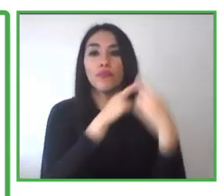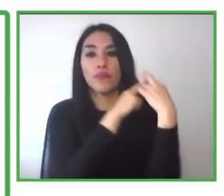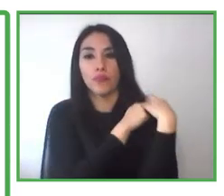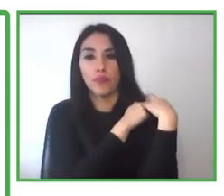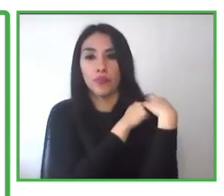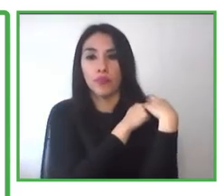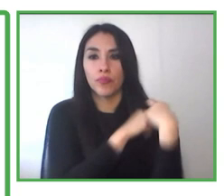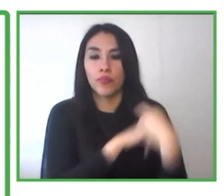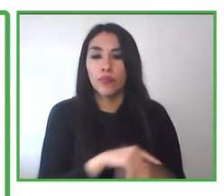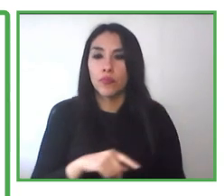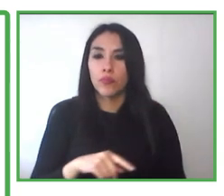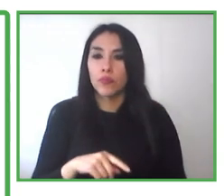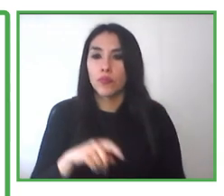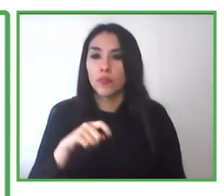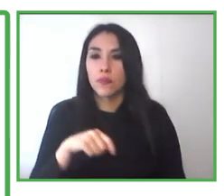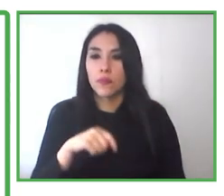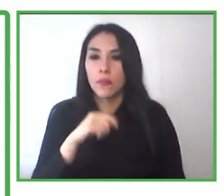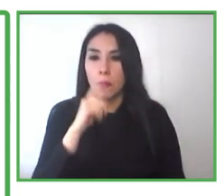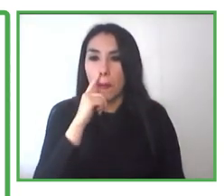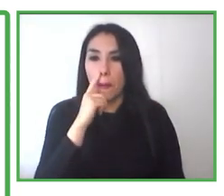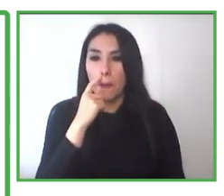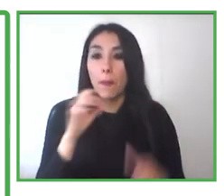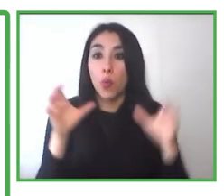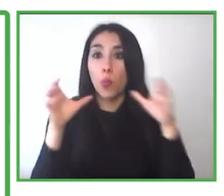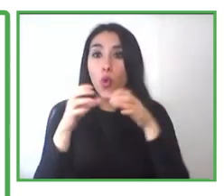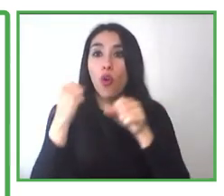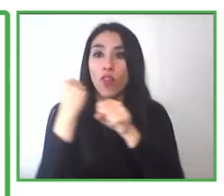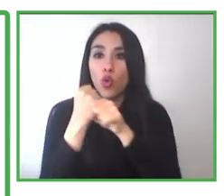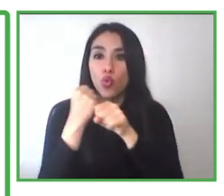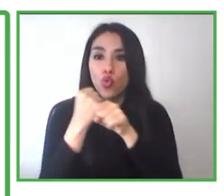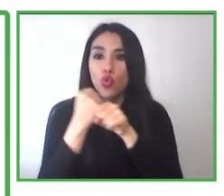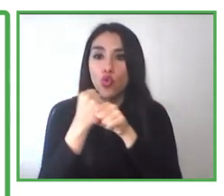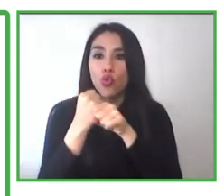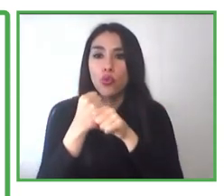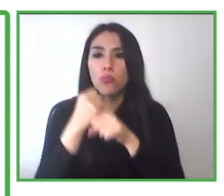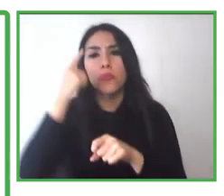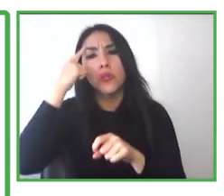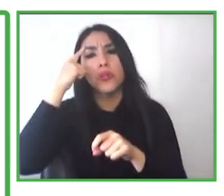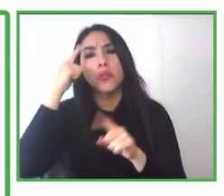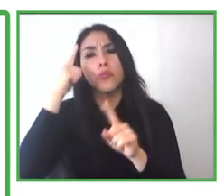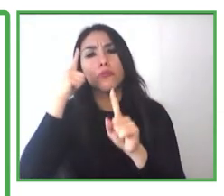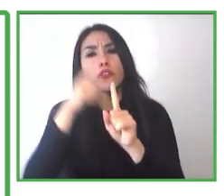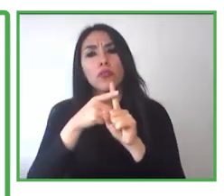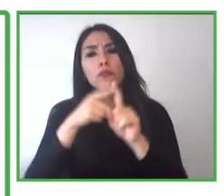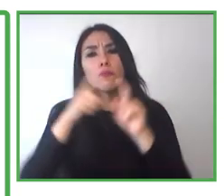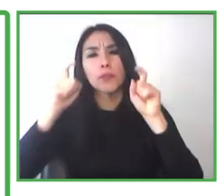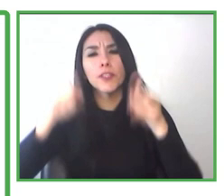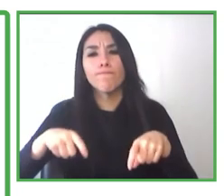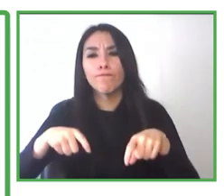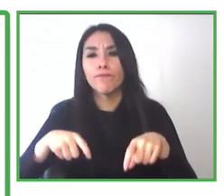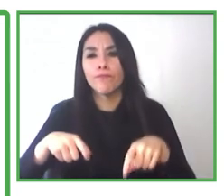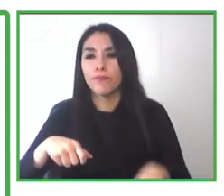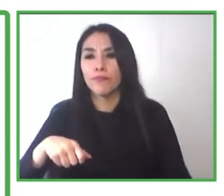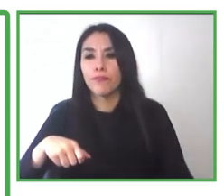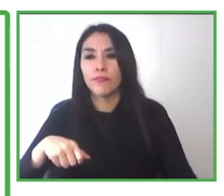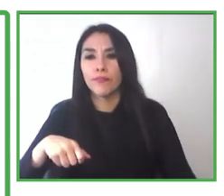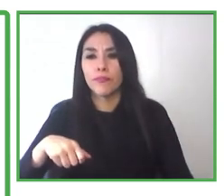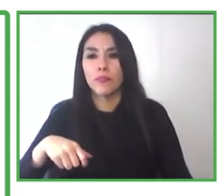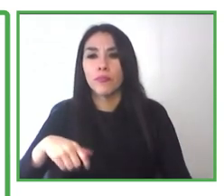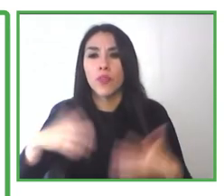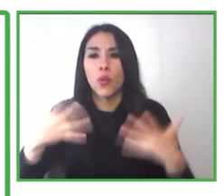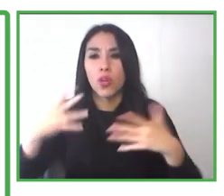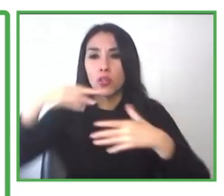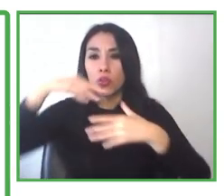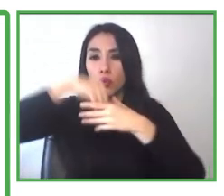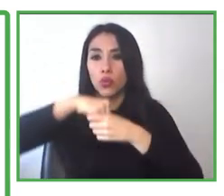So we, we help them with presentations, including inclusions